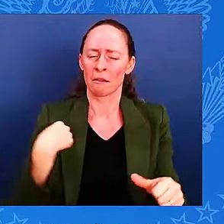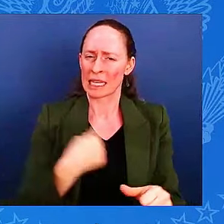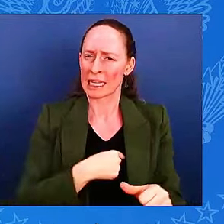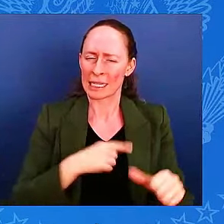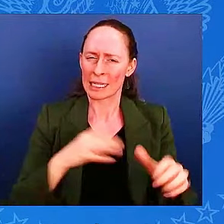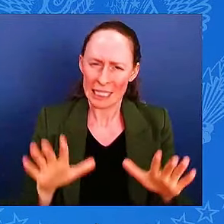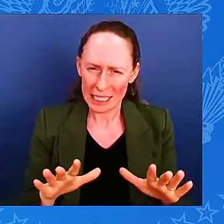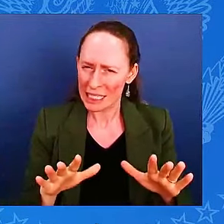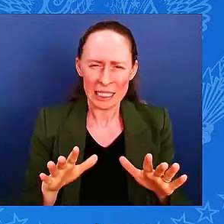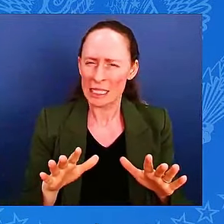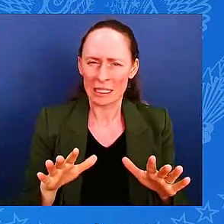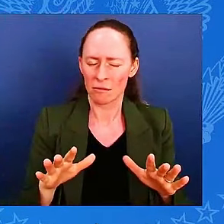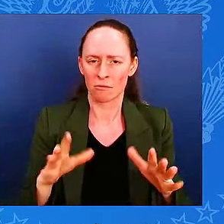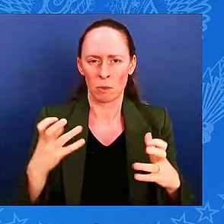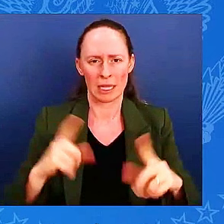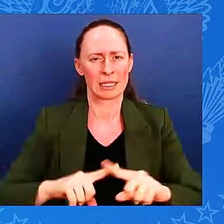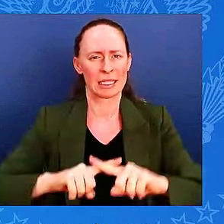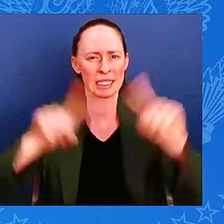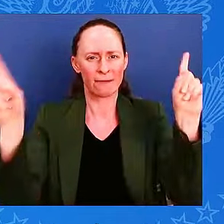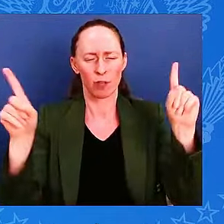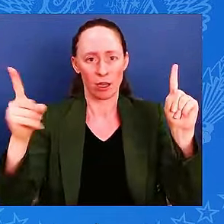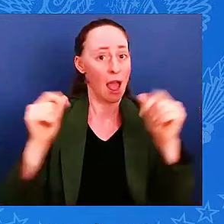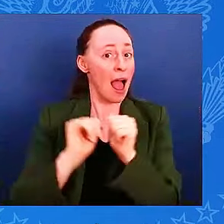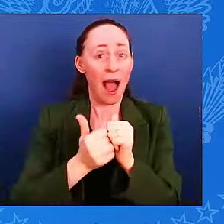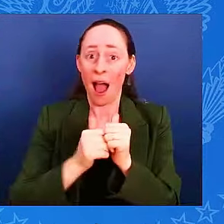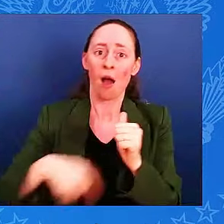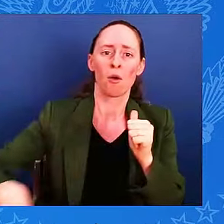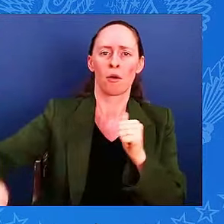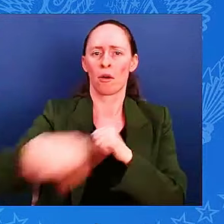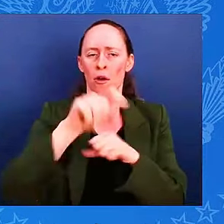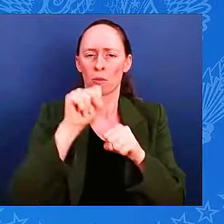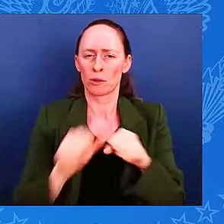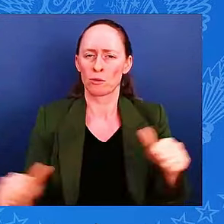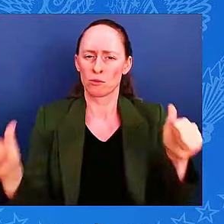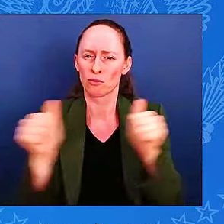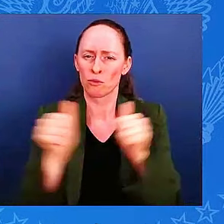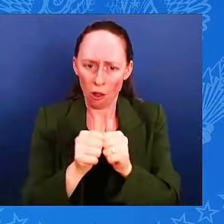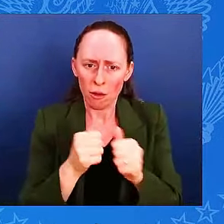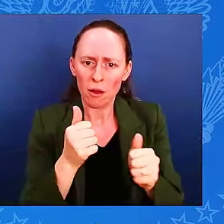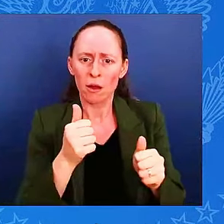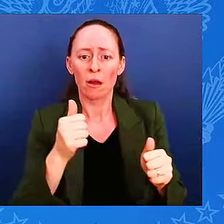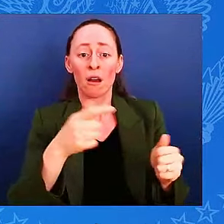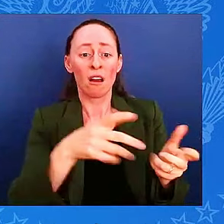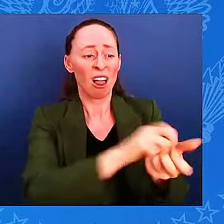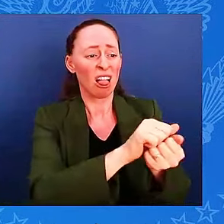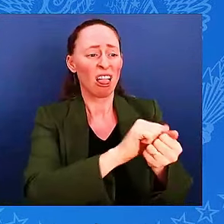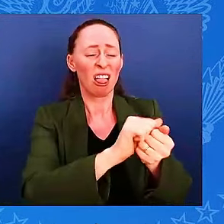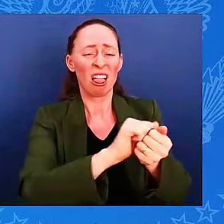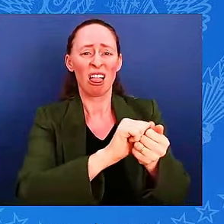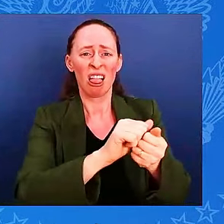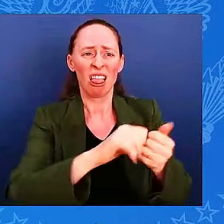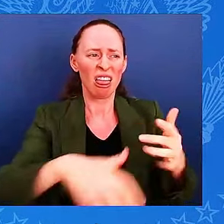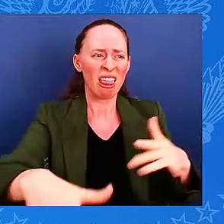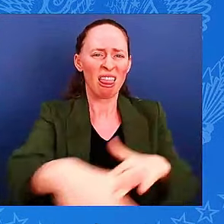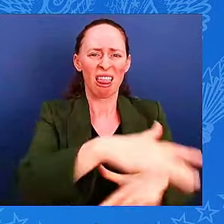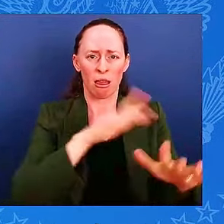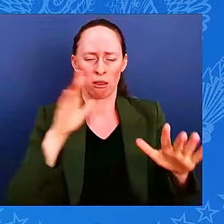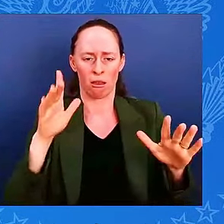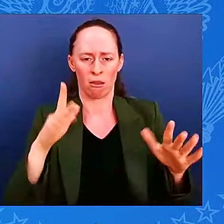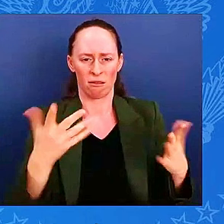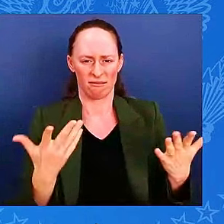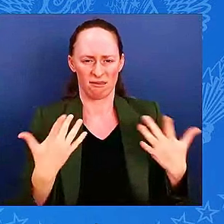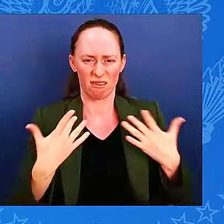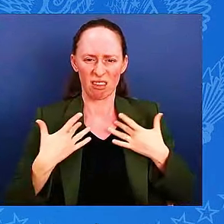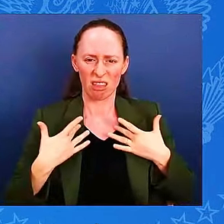that would spread resentment and bitterness after this war.